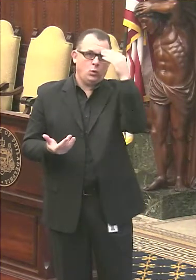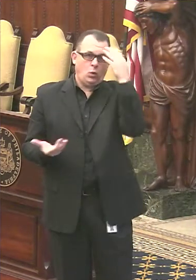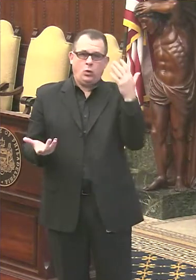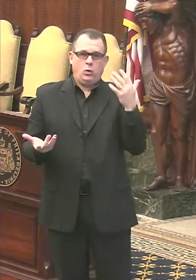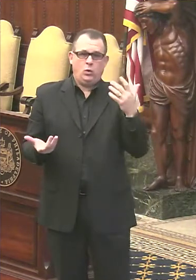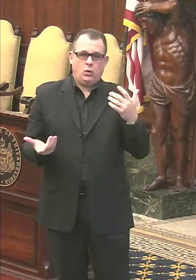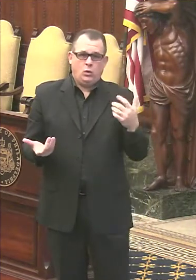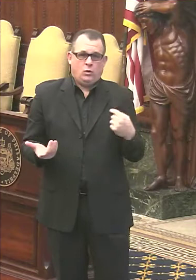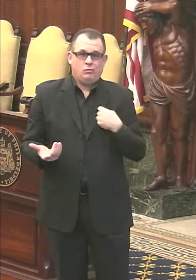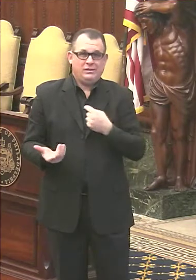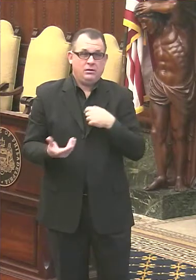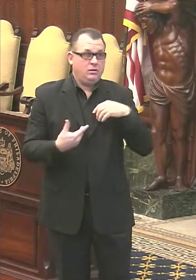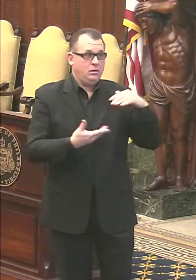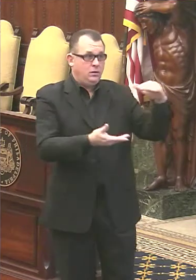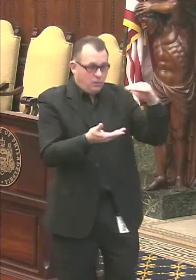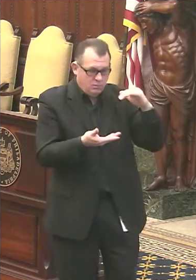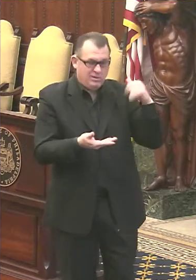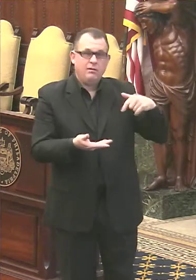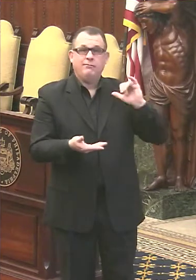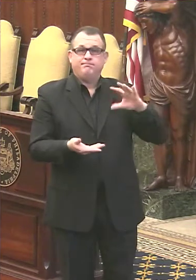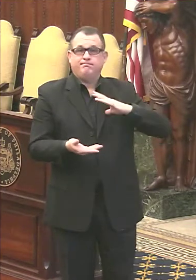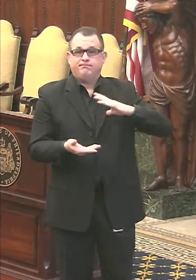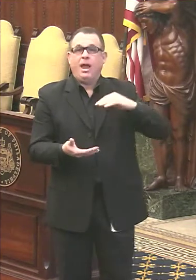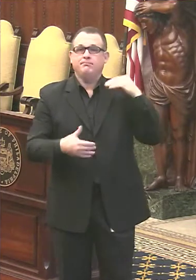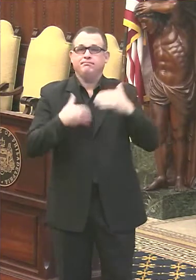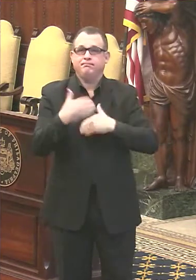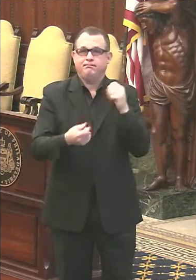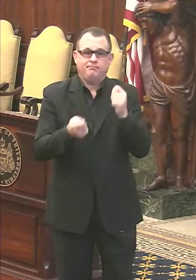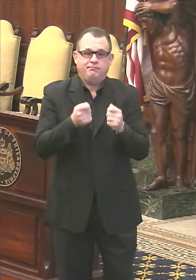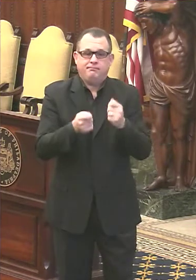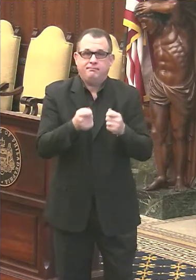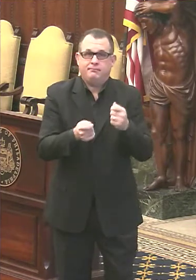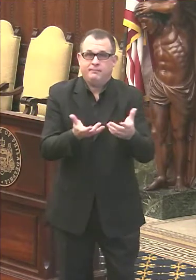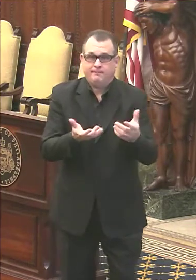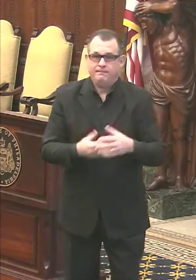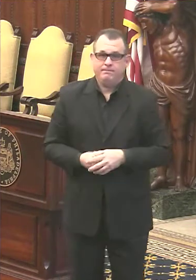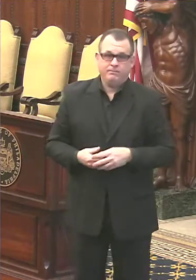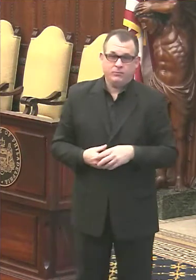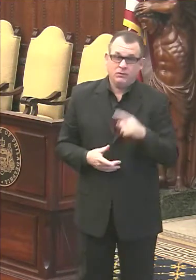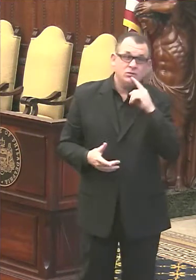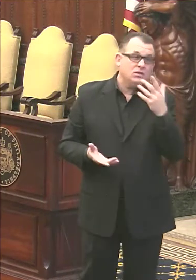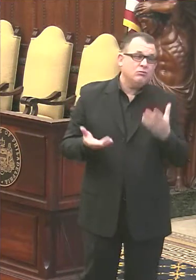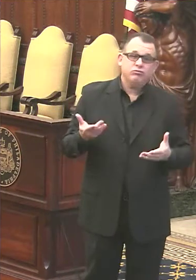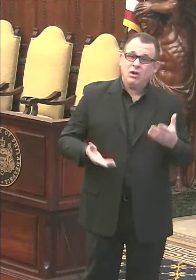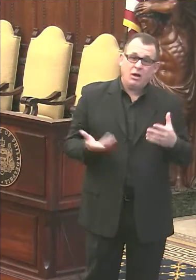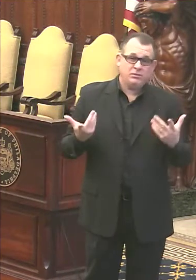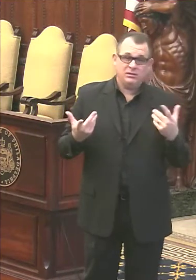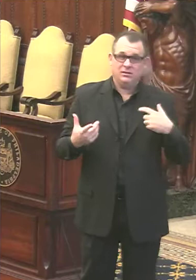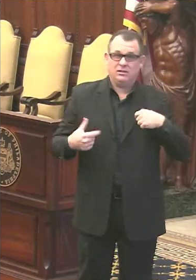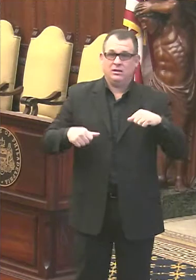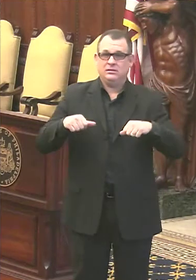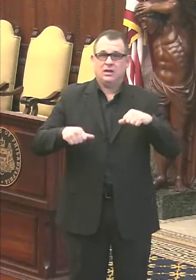get. But I think, you know, you know, I'd say there's probably been some uncertainty with all providers.